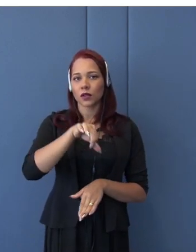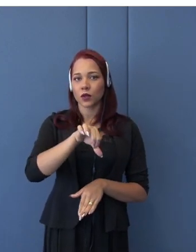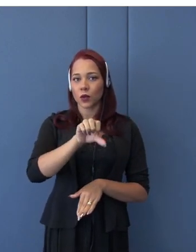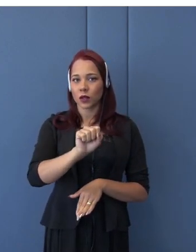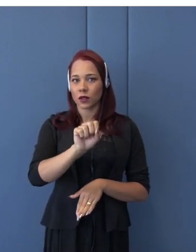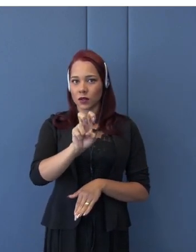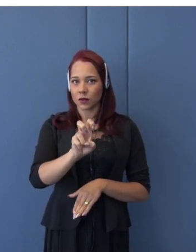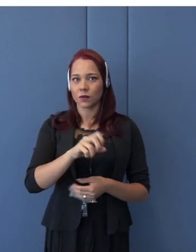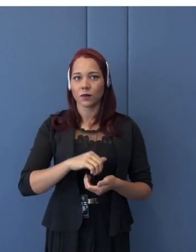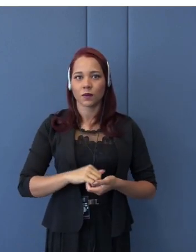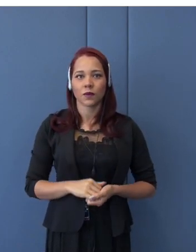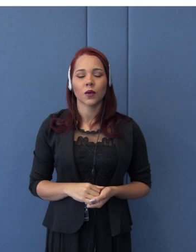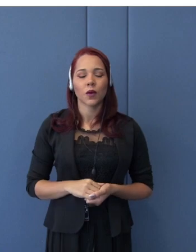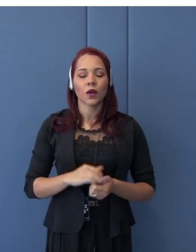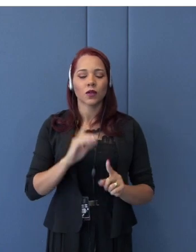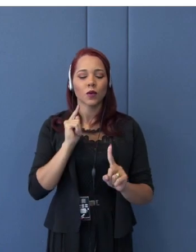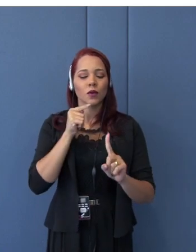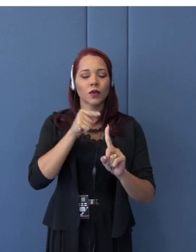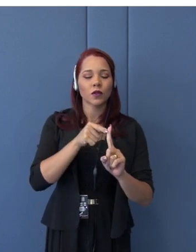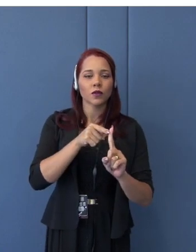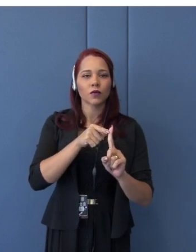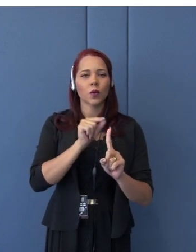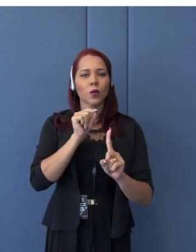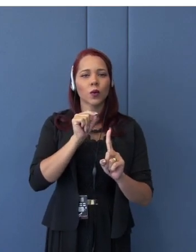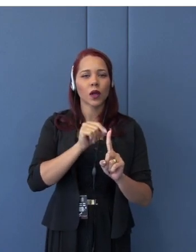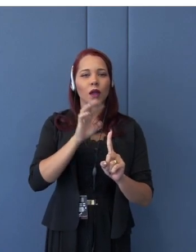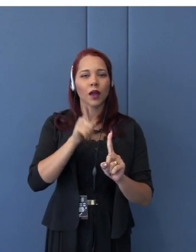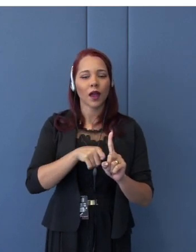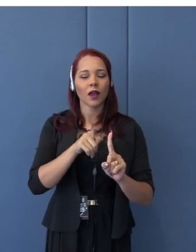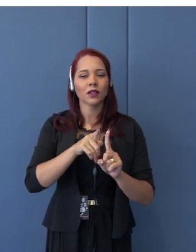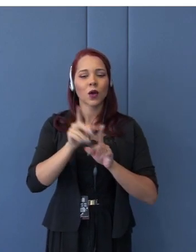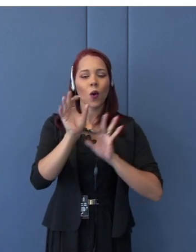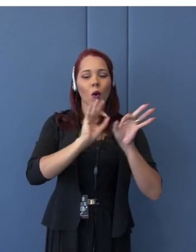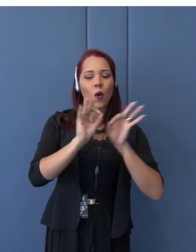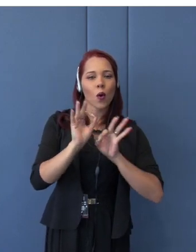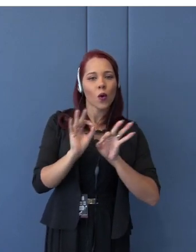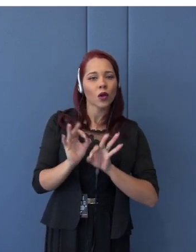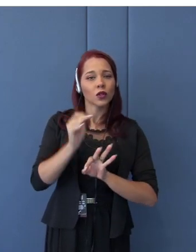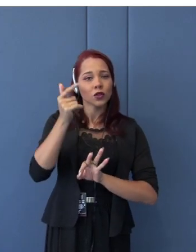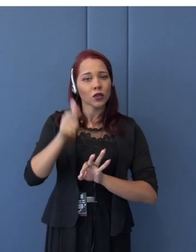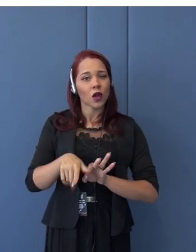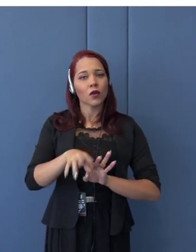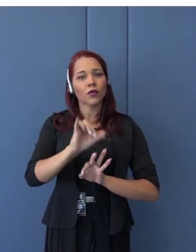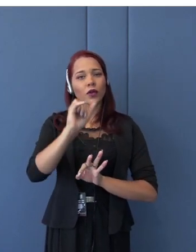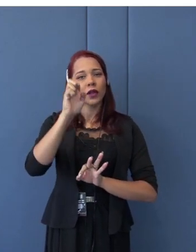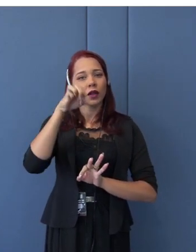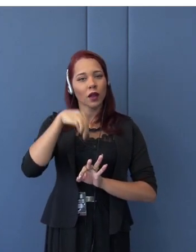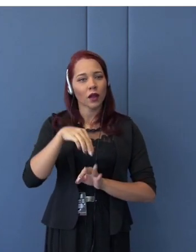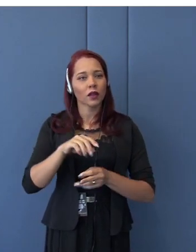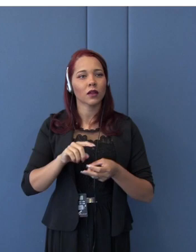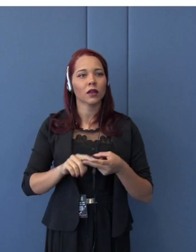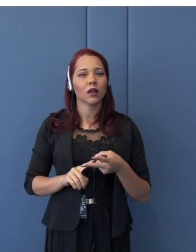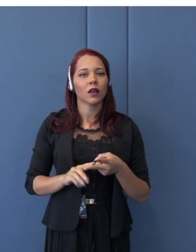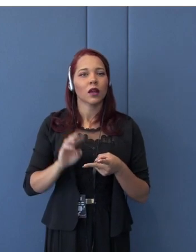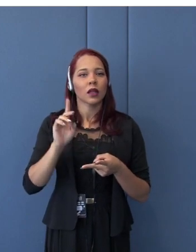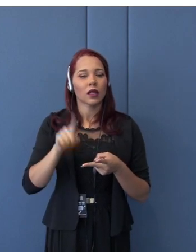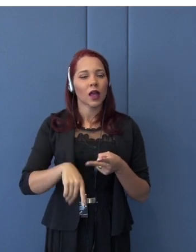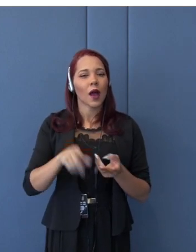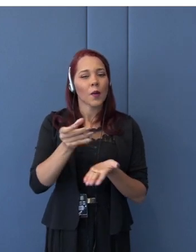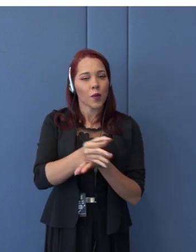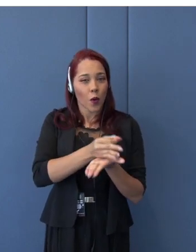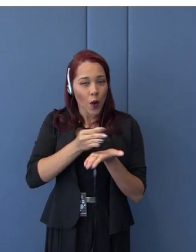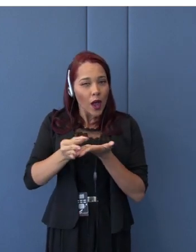was rearrange the yen to U.S. dollar exchange rate. And at that time,